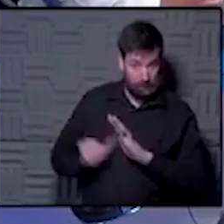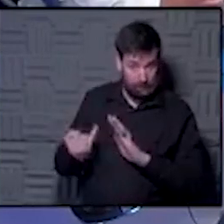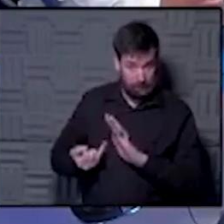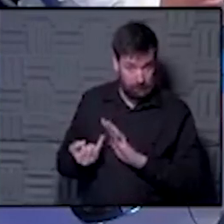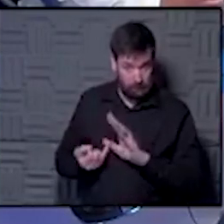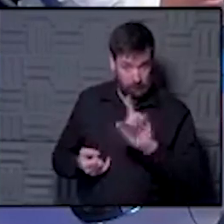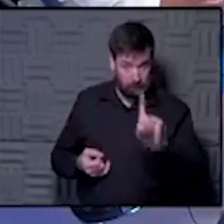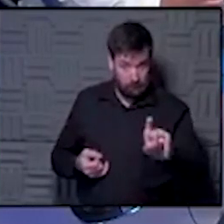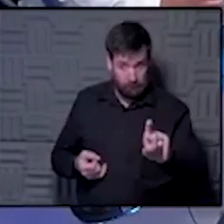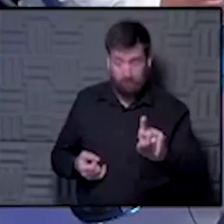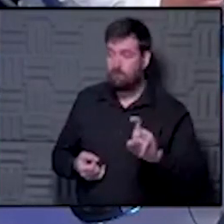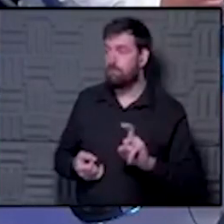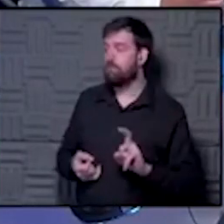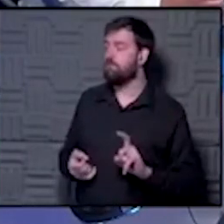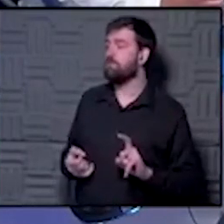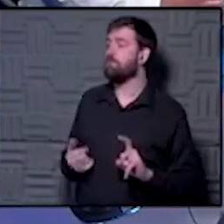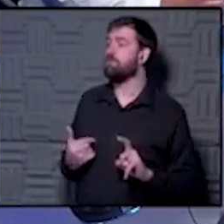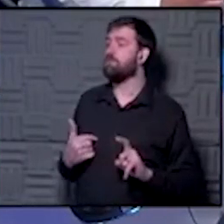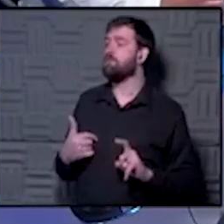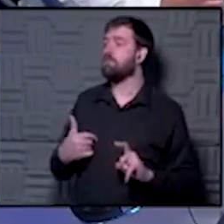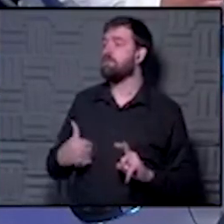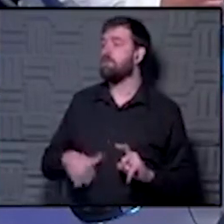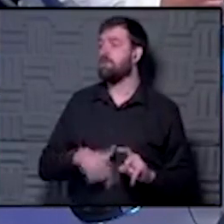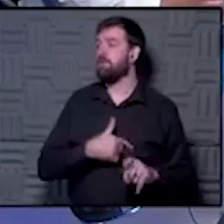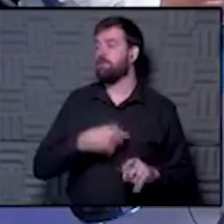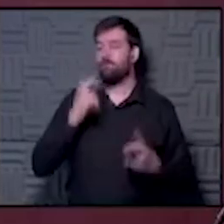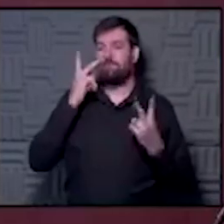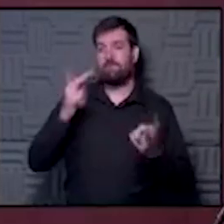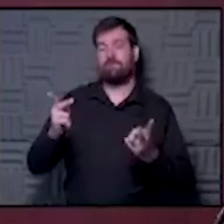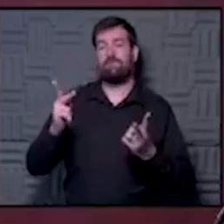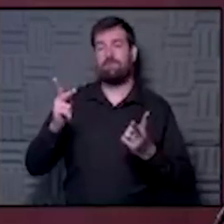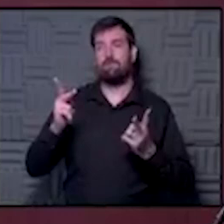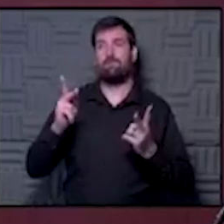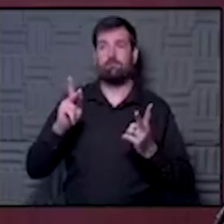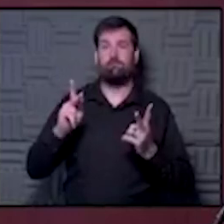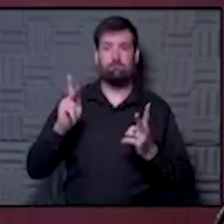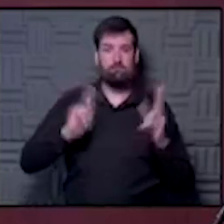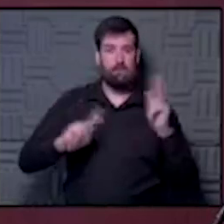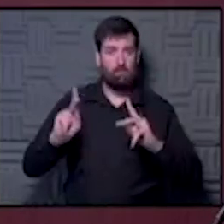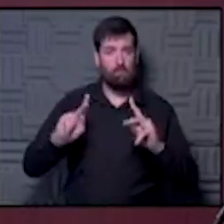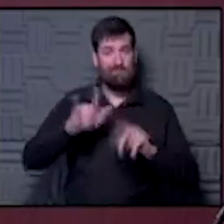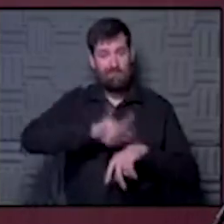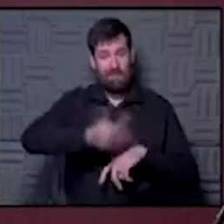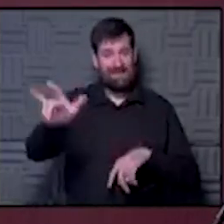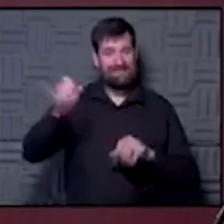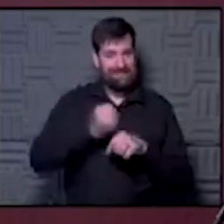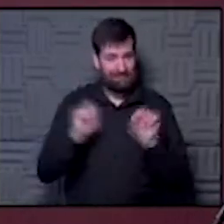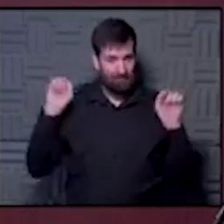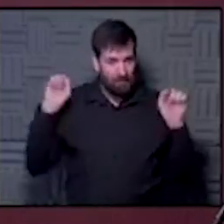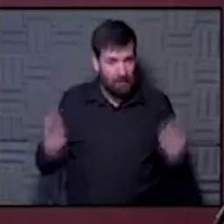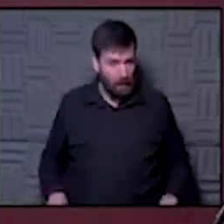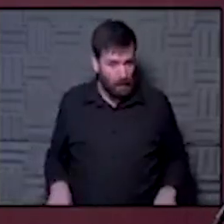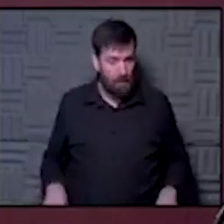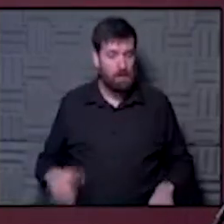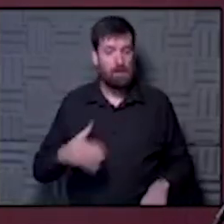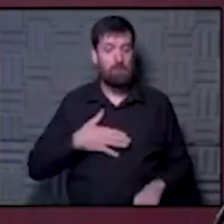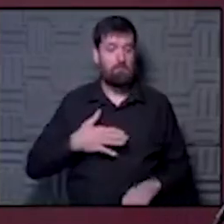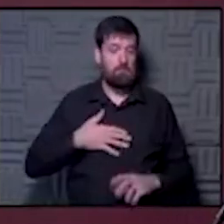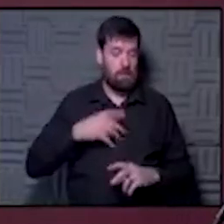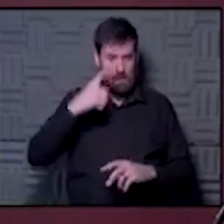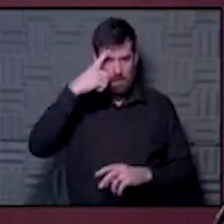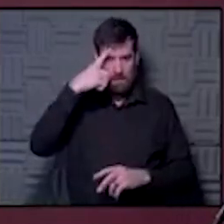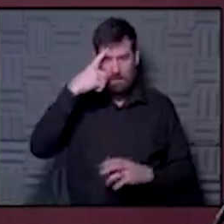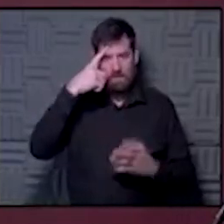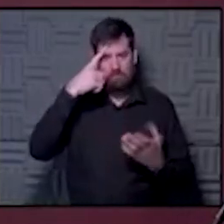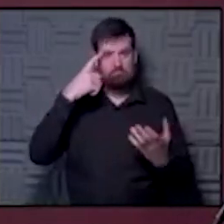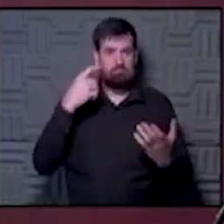there. And I mean, I think that we have seen that people can fly safely. I think it's in my mind, I think it's an